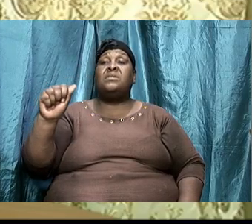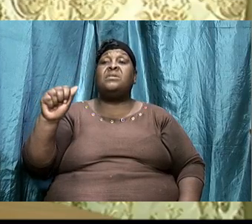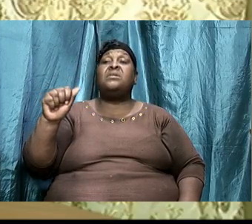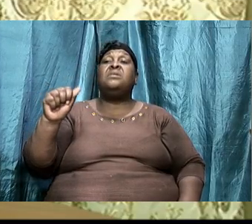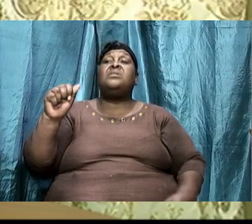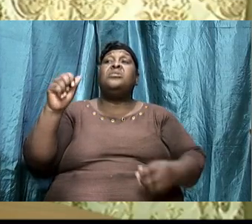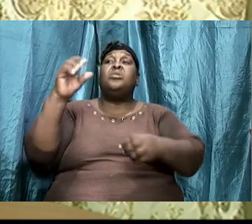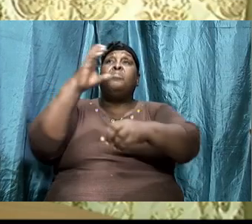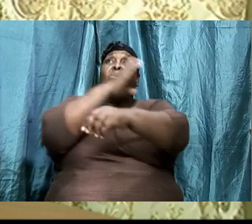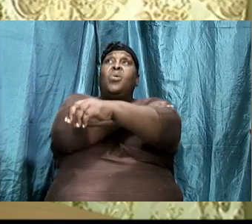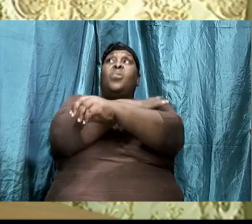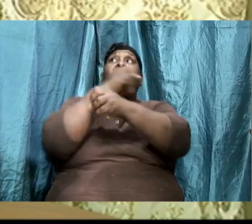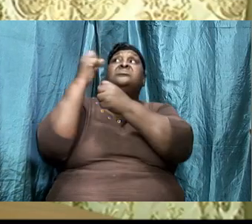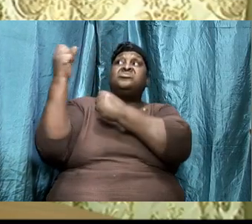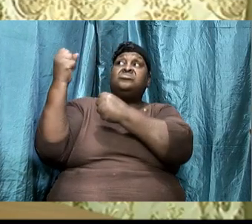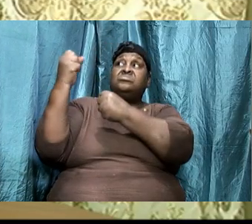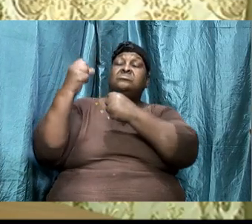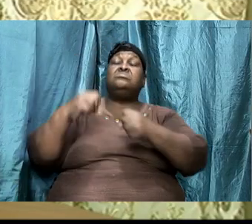or might.